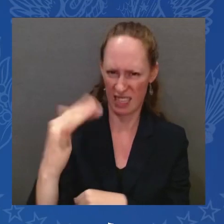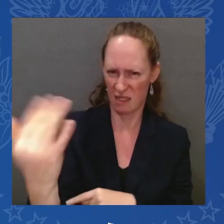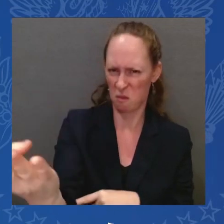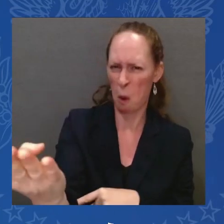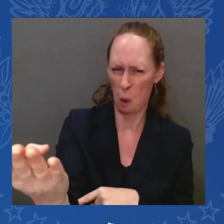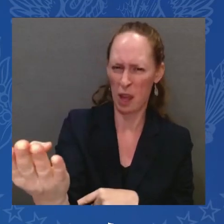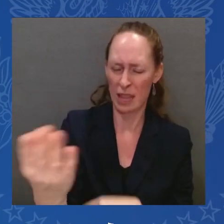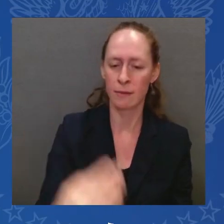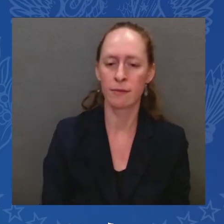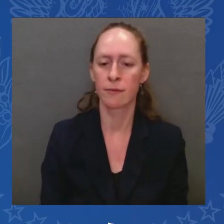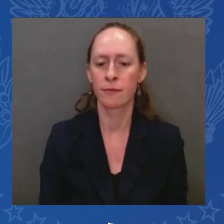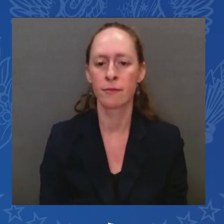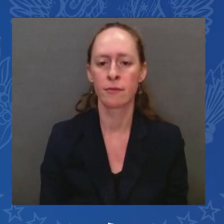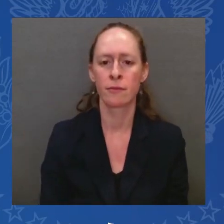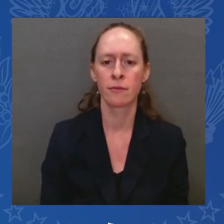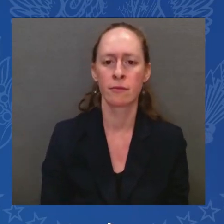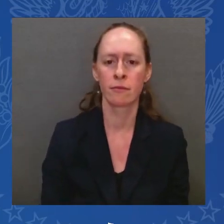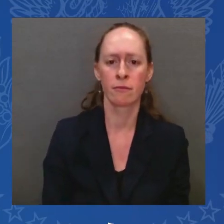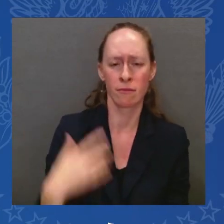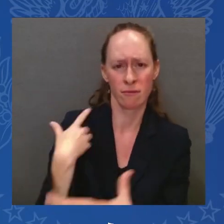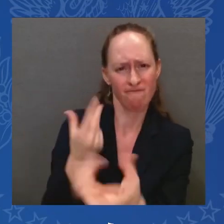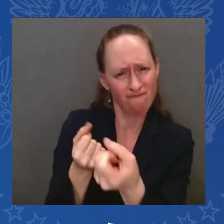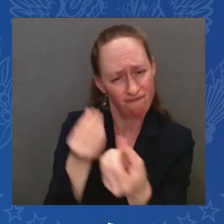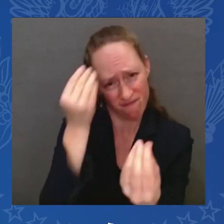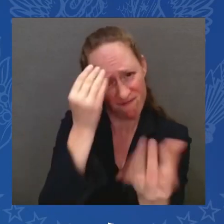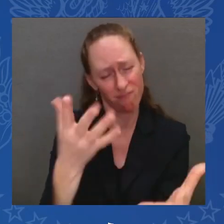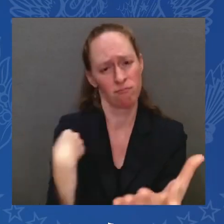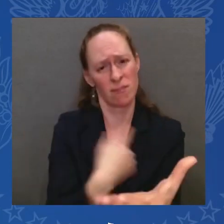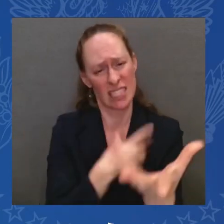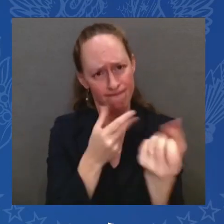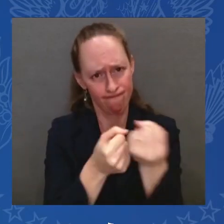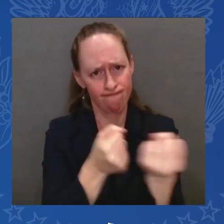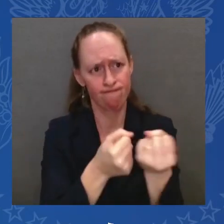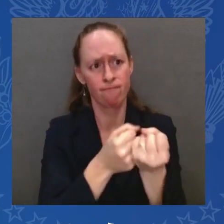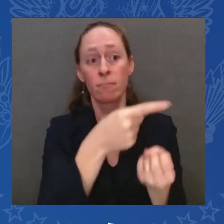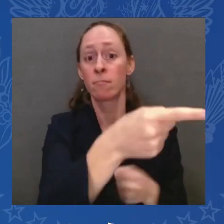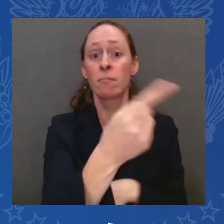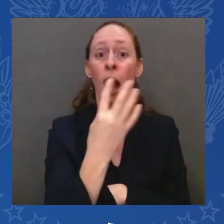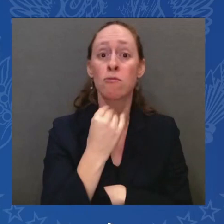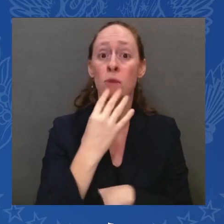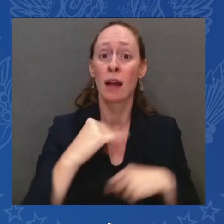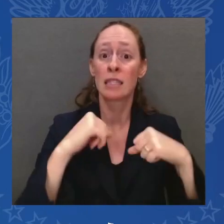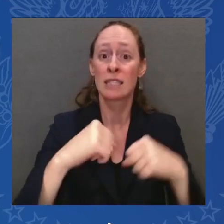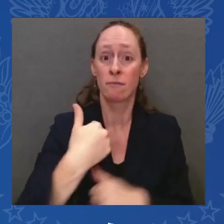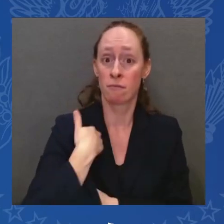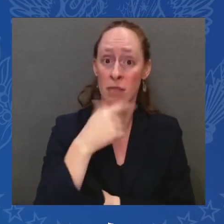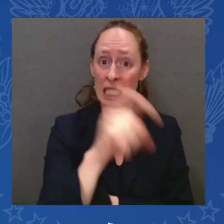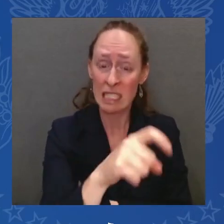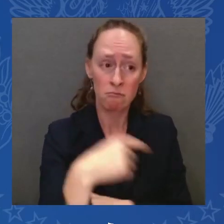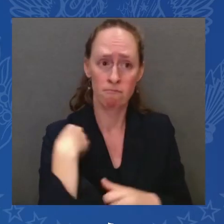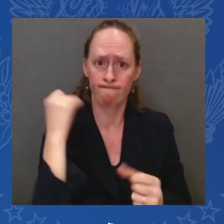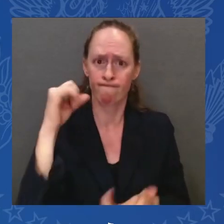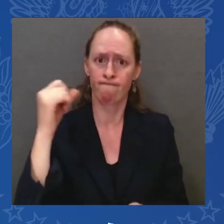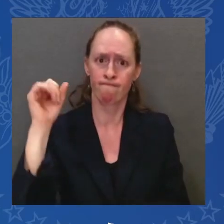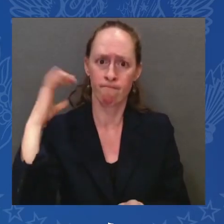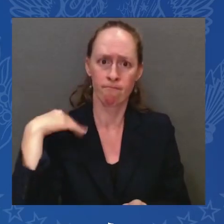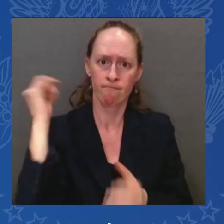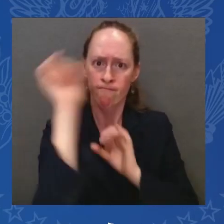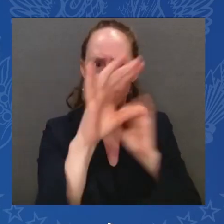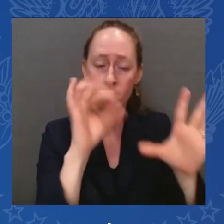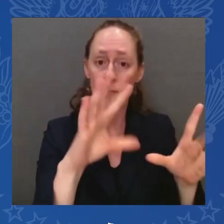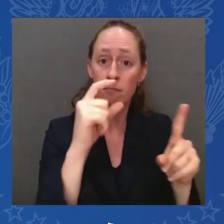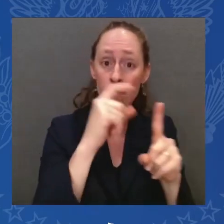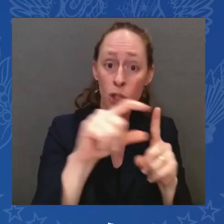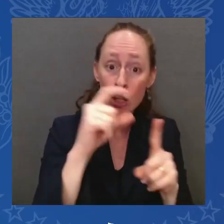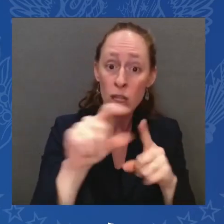ammunition, interceptors to replenish the Iron Dome, and we moved the U.S. carrier fleet to the eastern Mediterranean and were sending more fighter